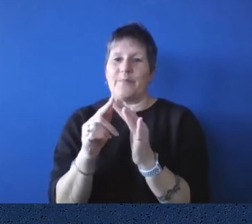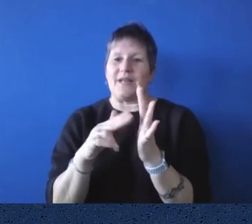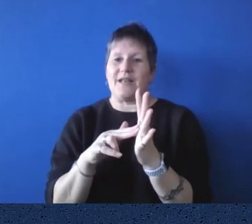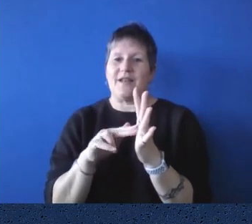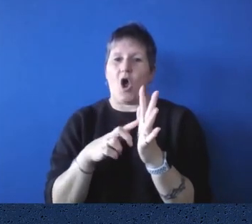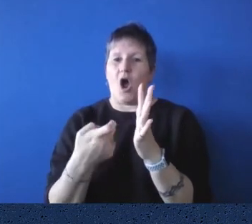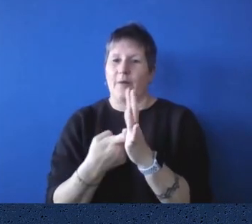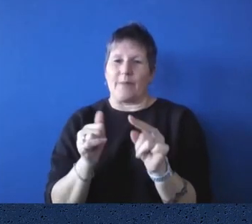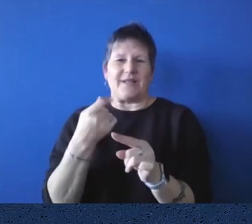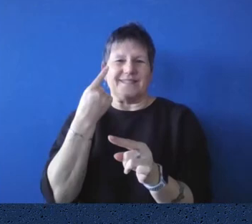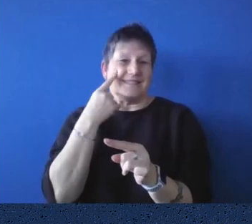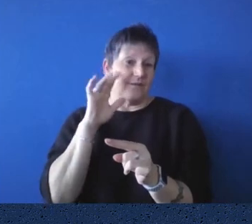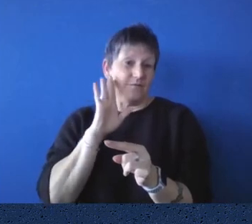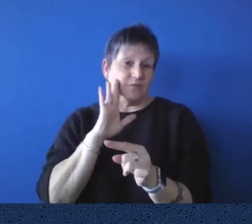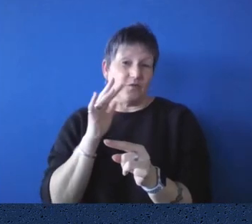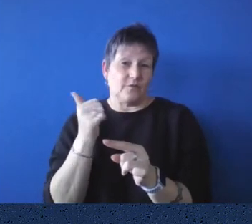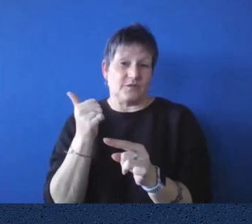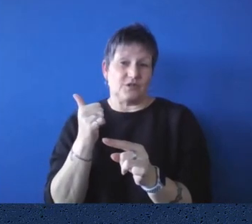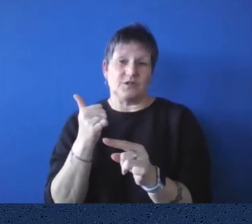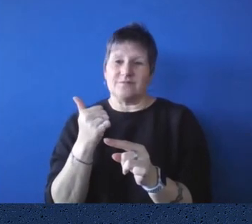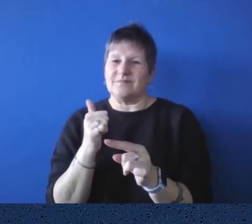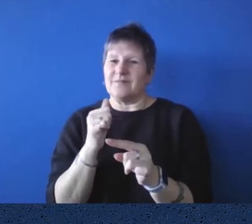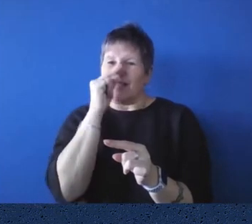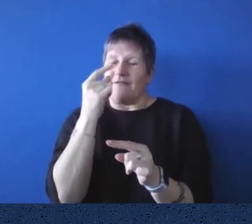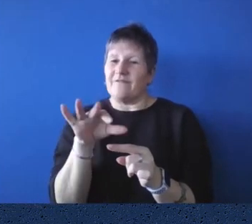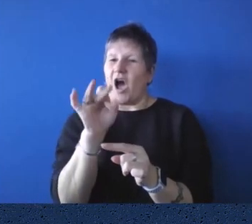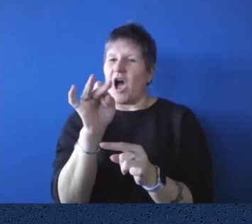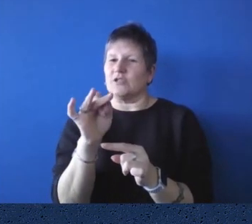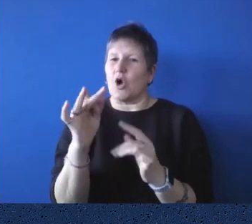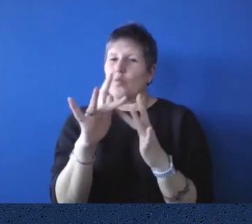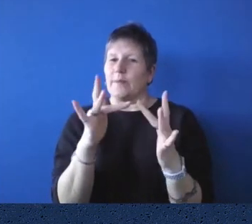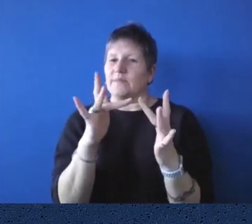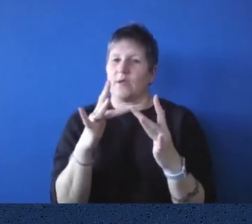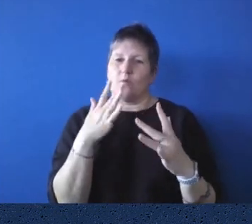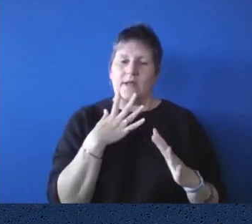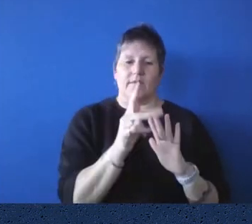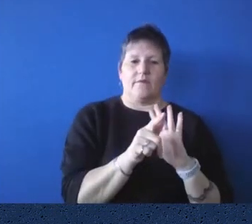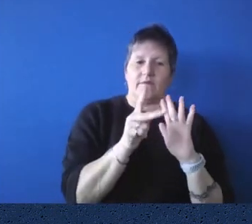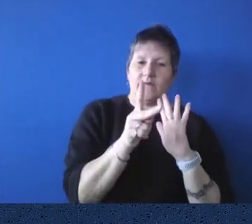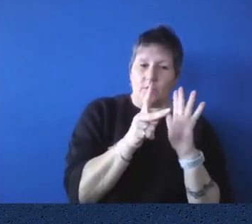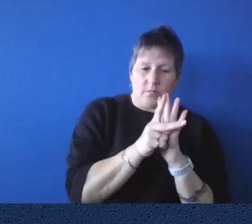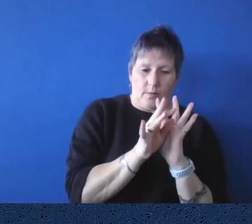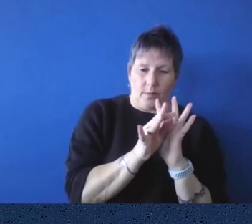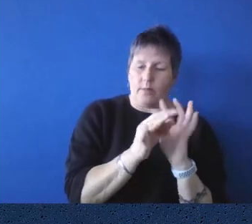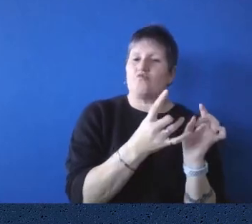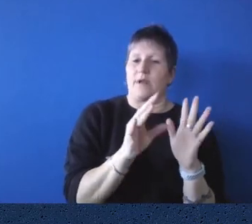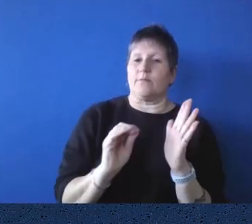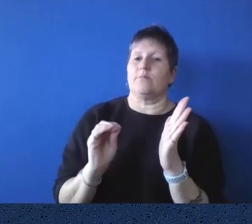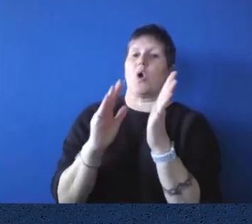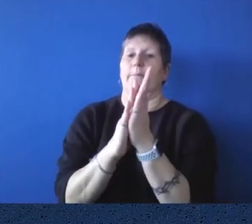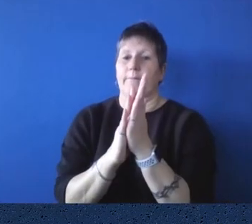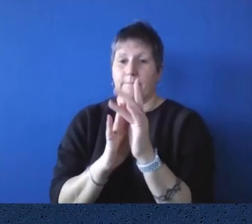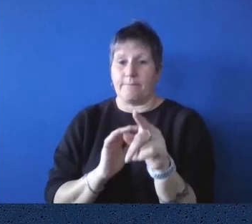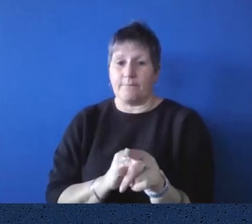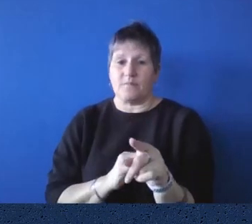and, um, they're available on the website when they're ready. And so people can revisit those webinars. But